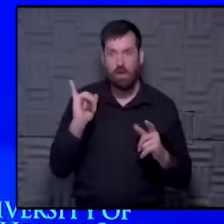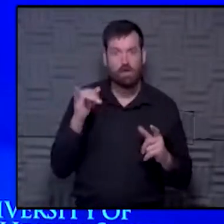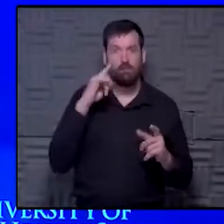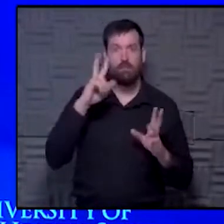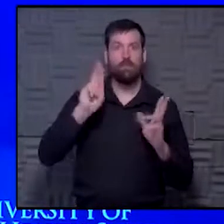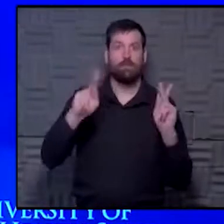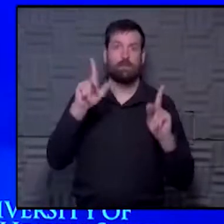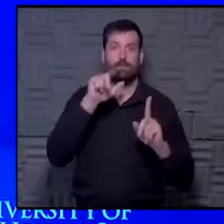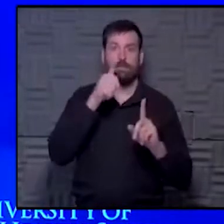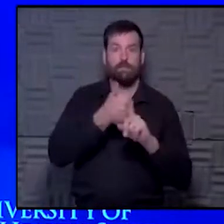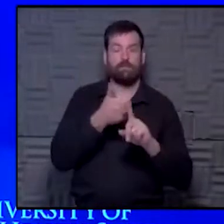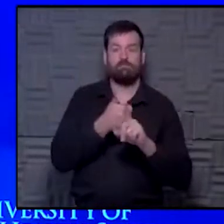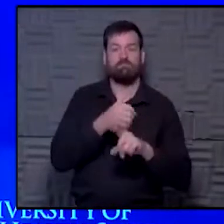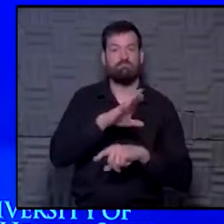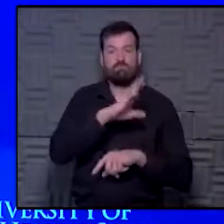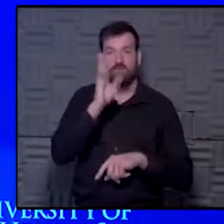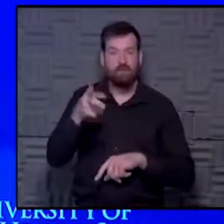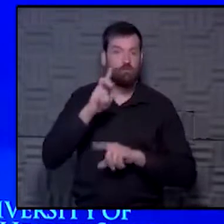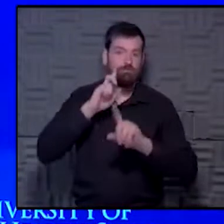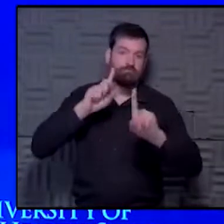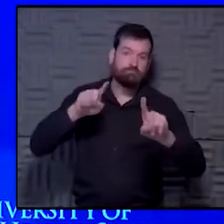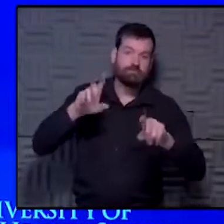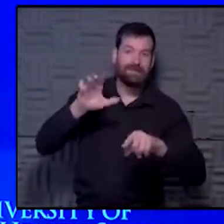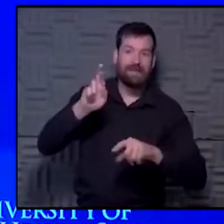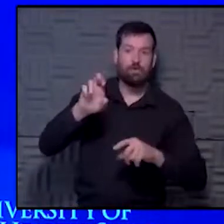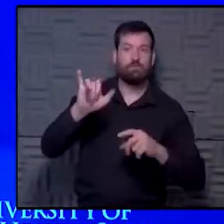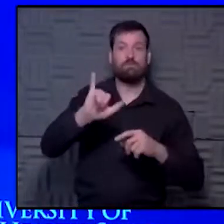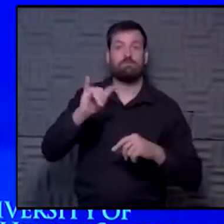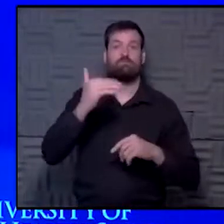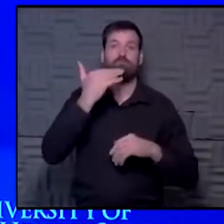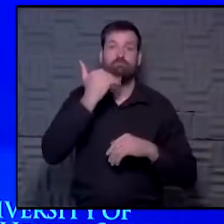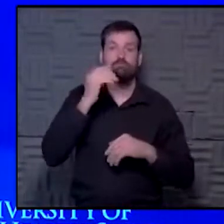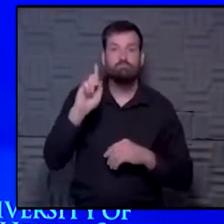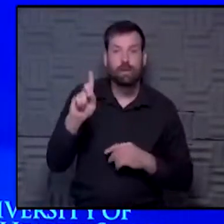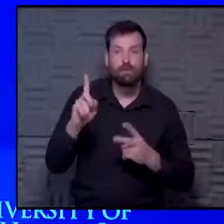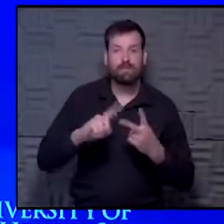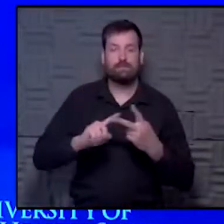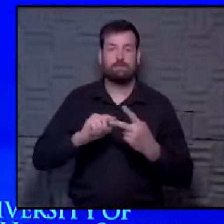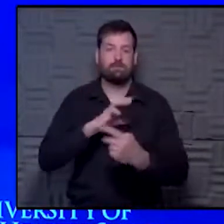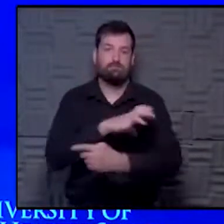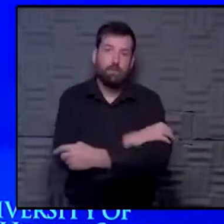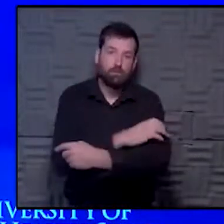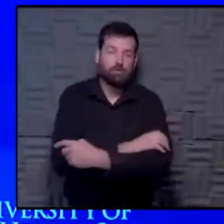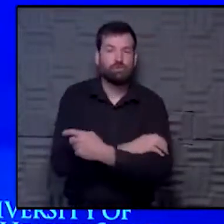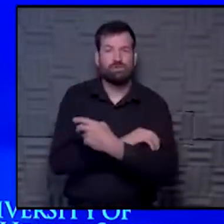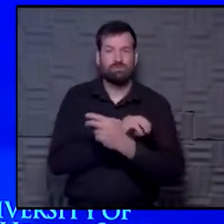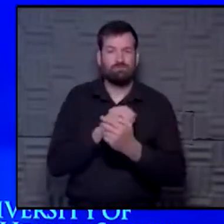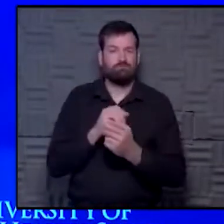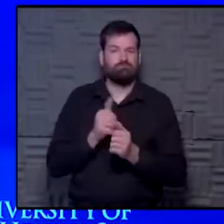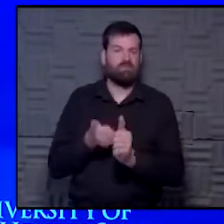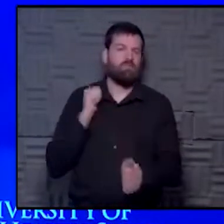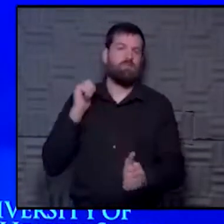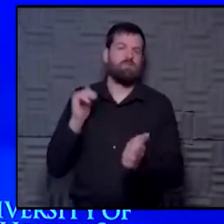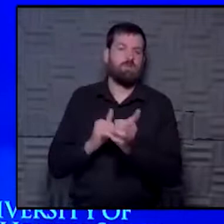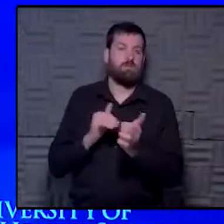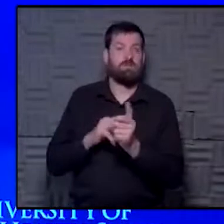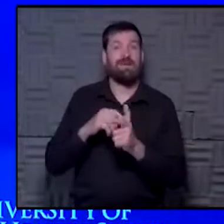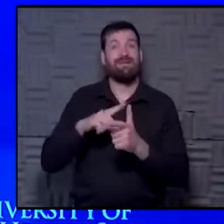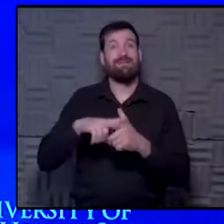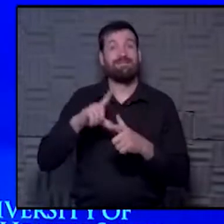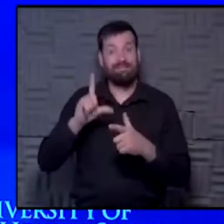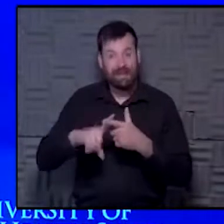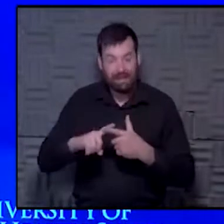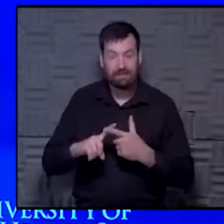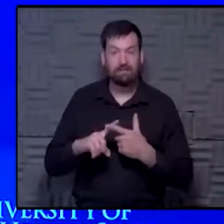didn't seek care for chronic diseases like diabetes or high blood pressure in quite the same way that they would have before and then end up with more